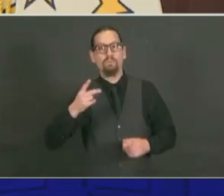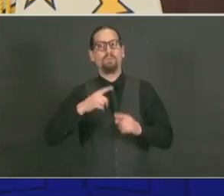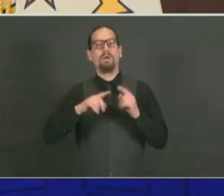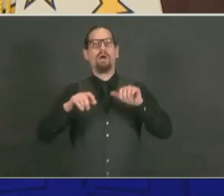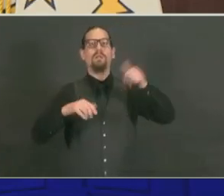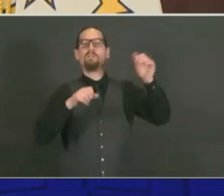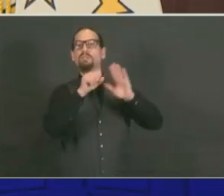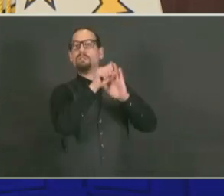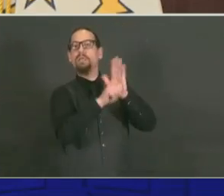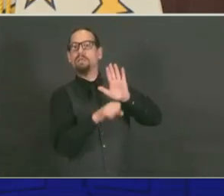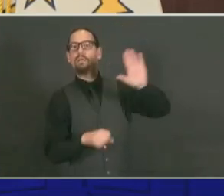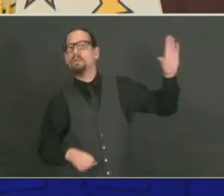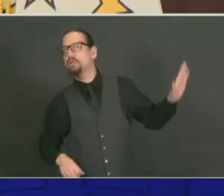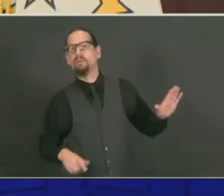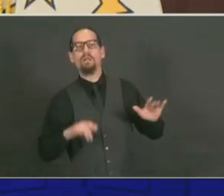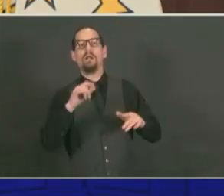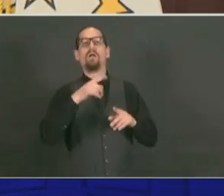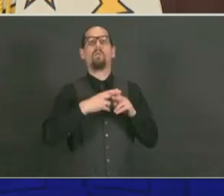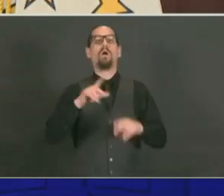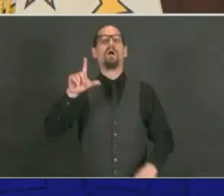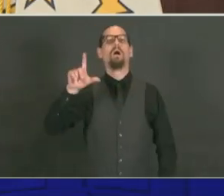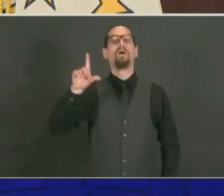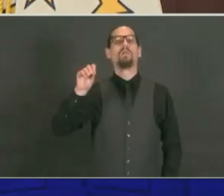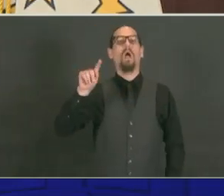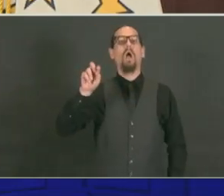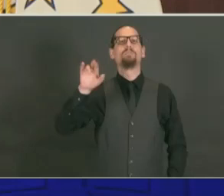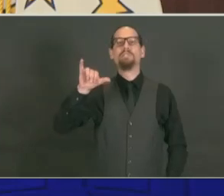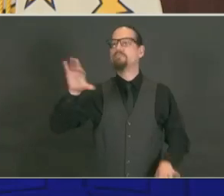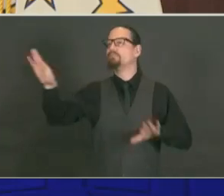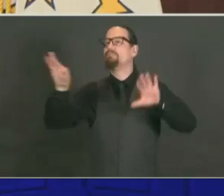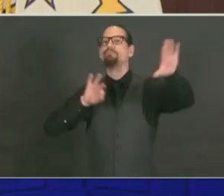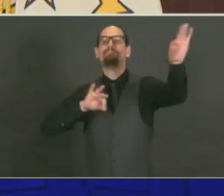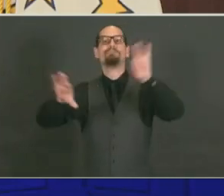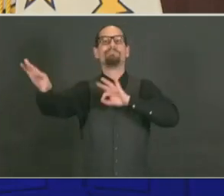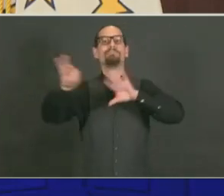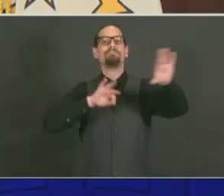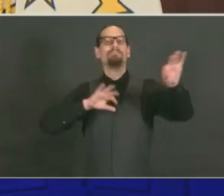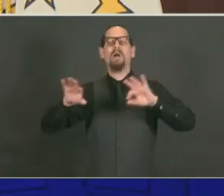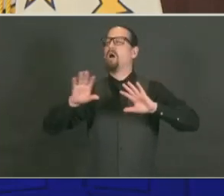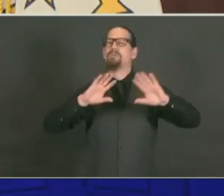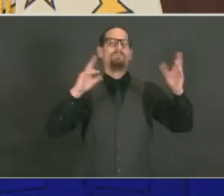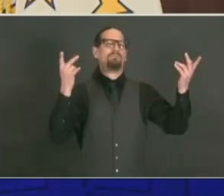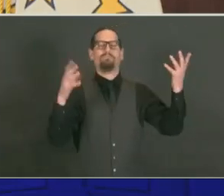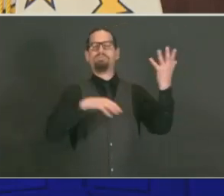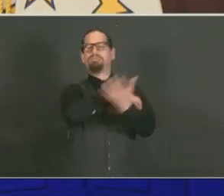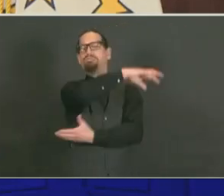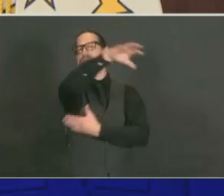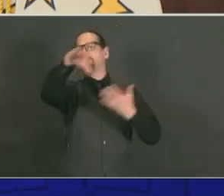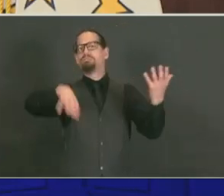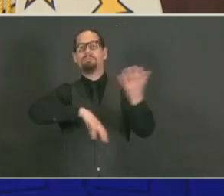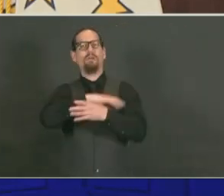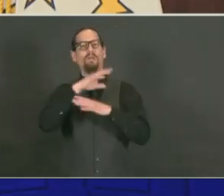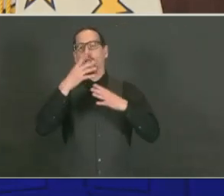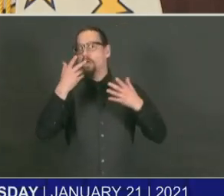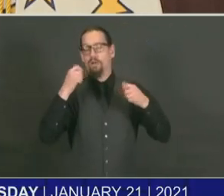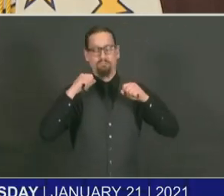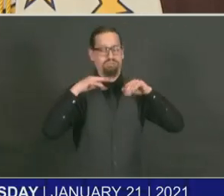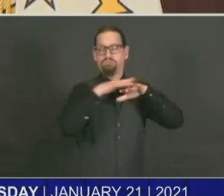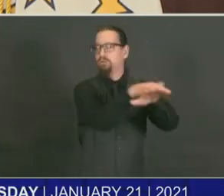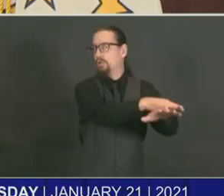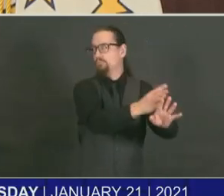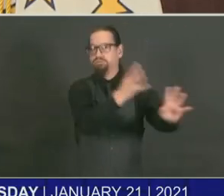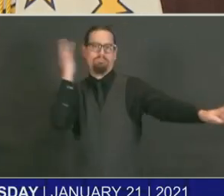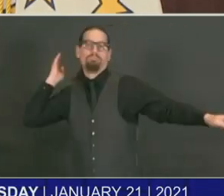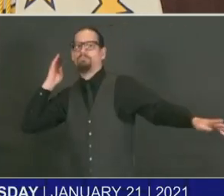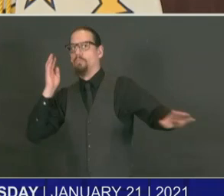serve. It's created these really unsafe situations, in my opinion, long lines, overcrowding. And that's exactly what we're trying to avoid as part of the pandemic, obviously.